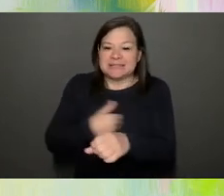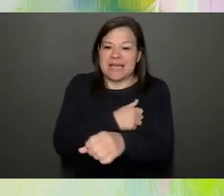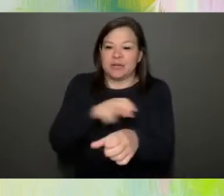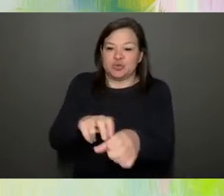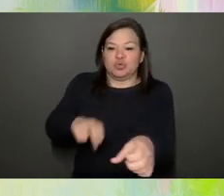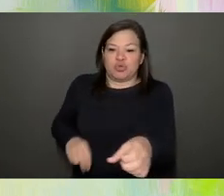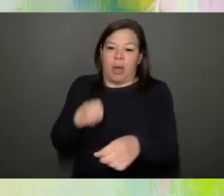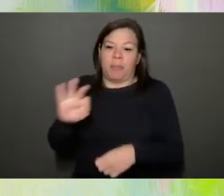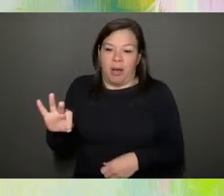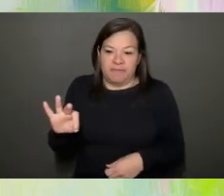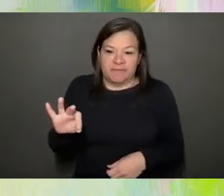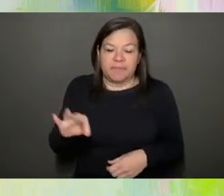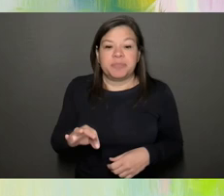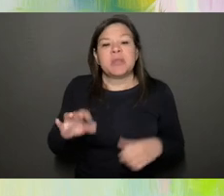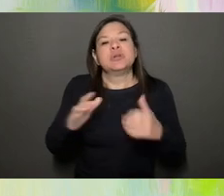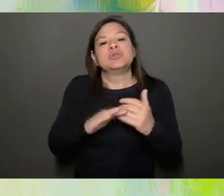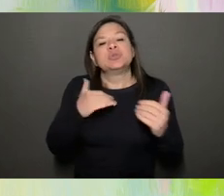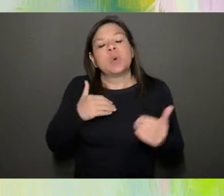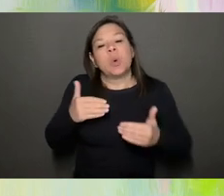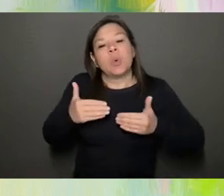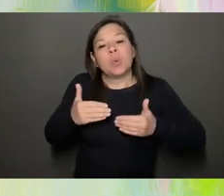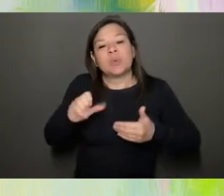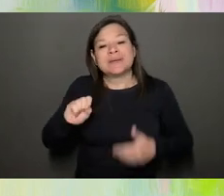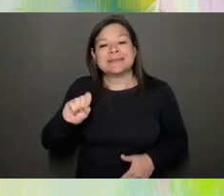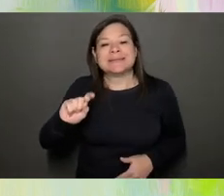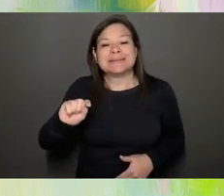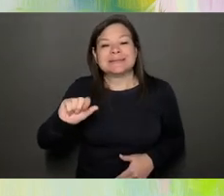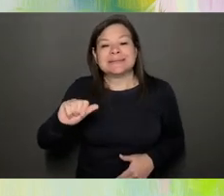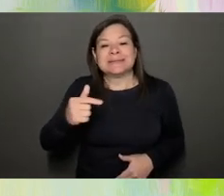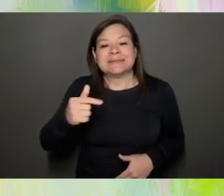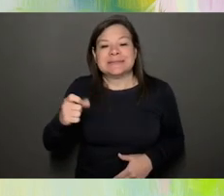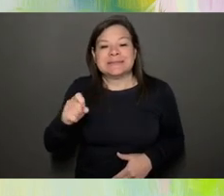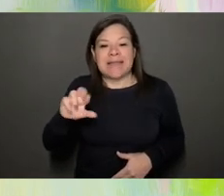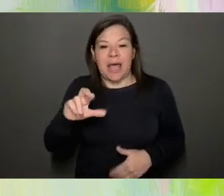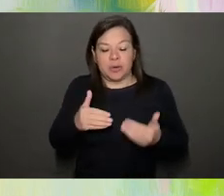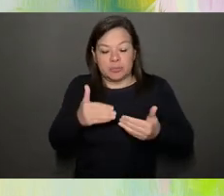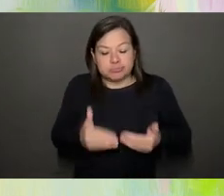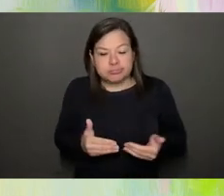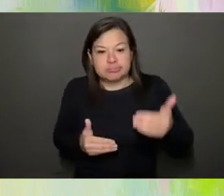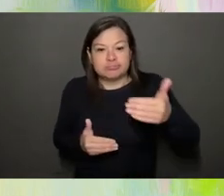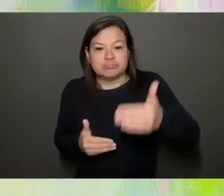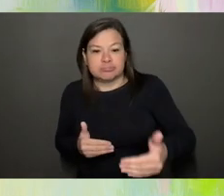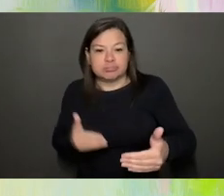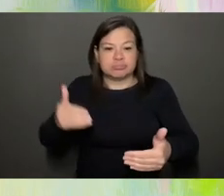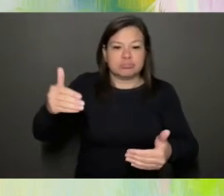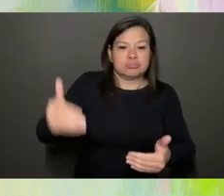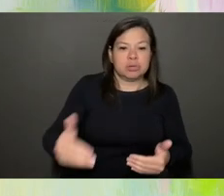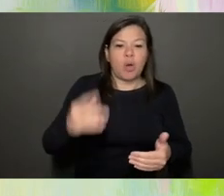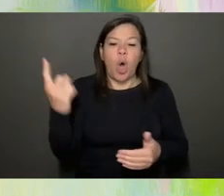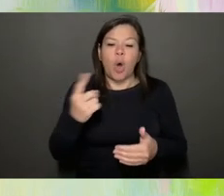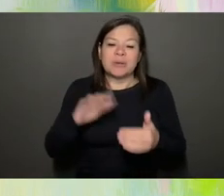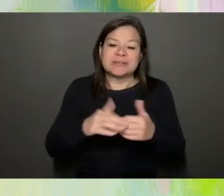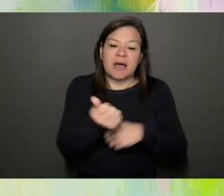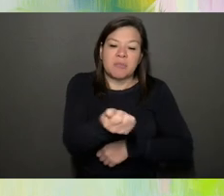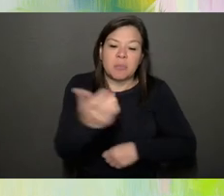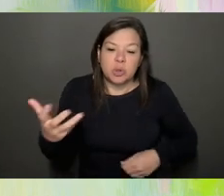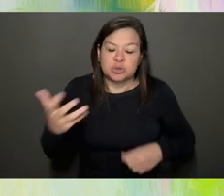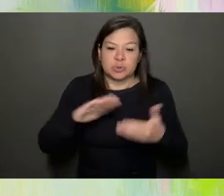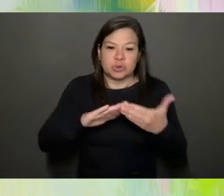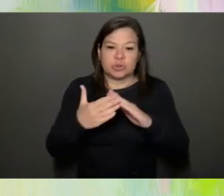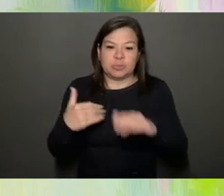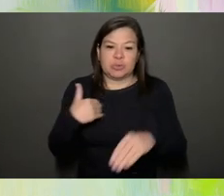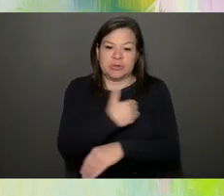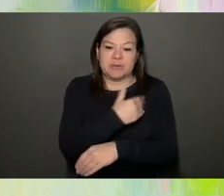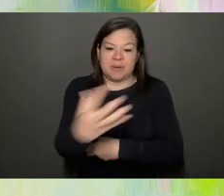to stagger the process. So it's not like a like to always have more than one community member involved so that